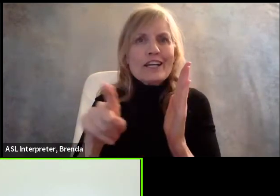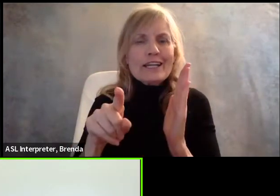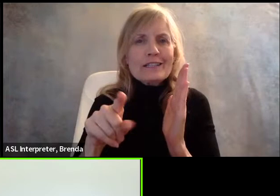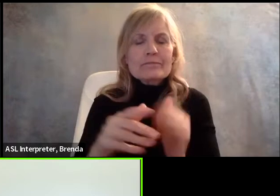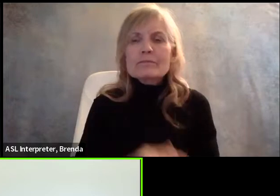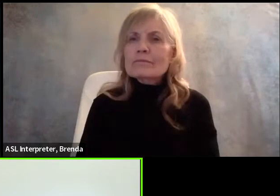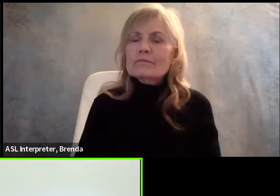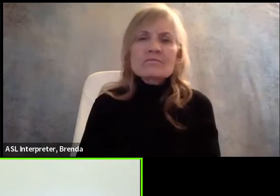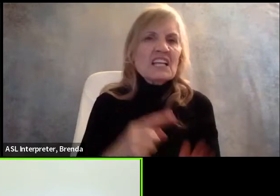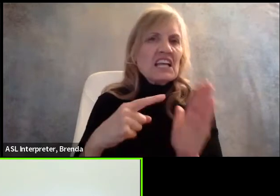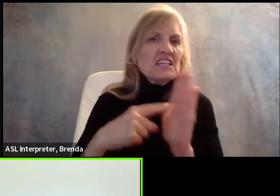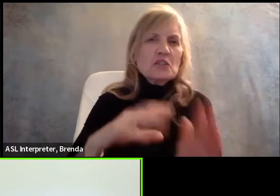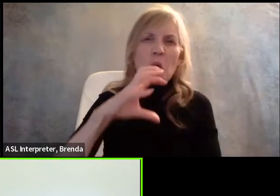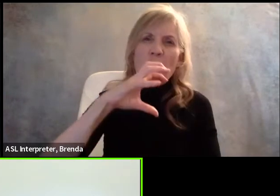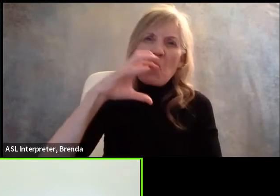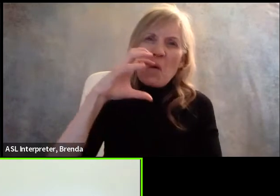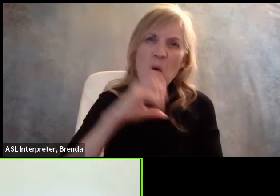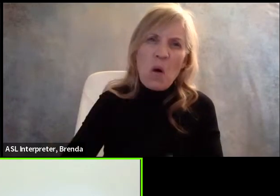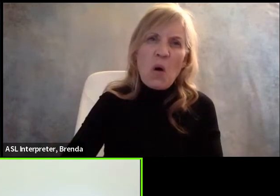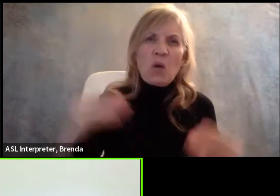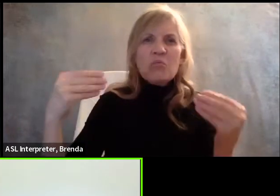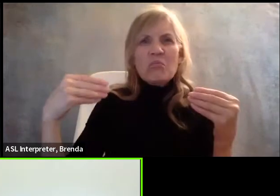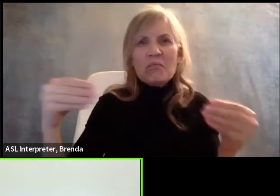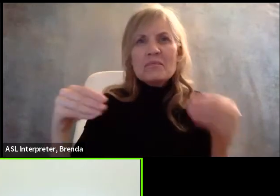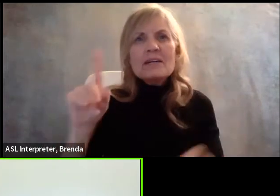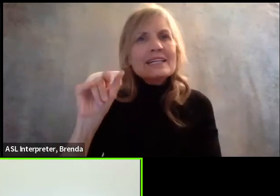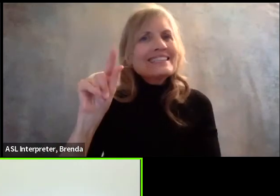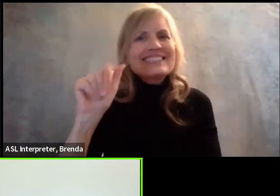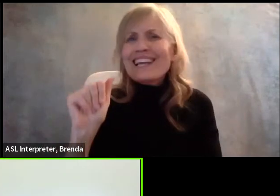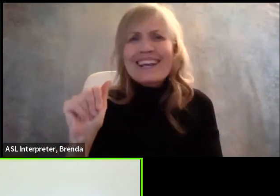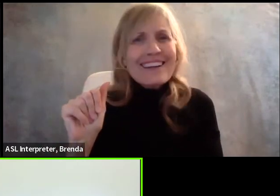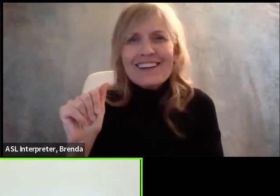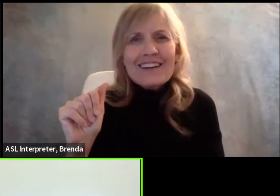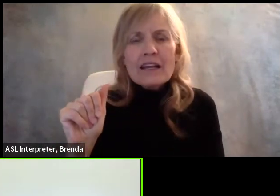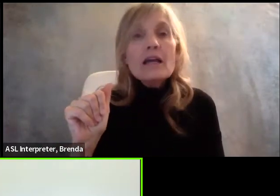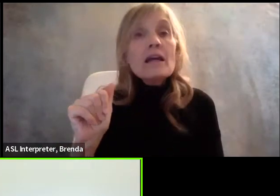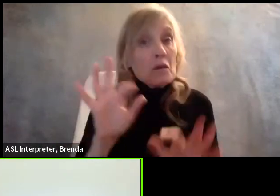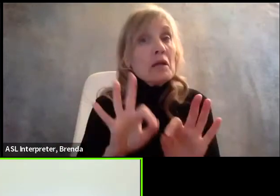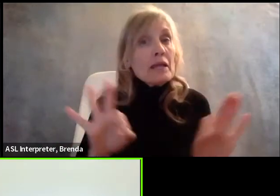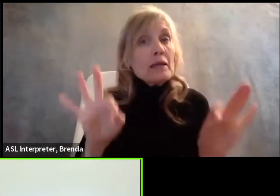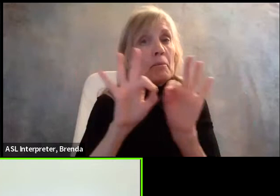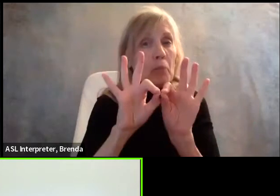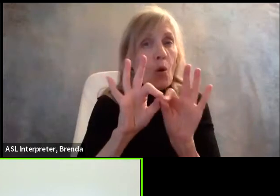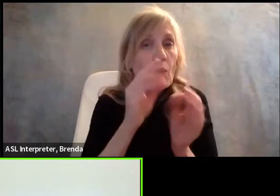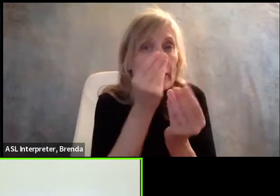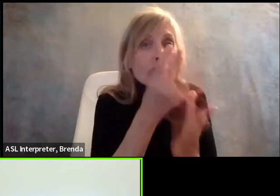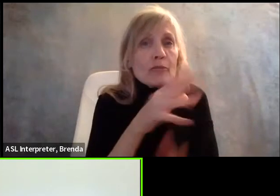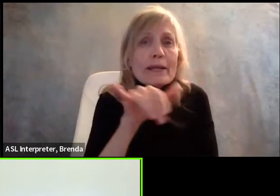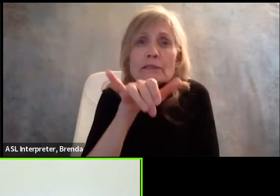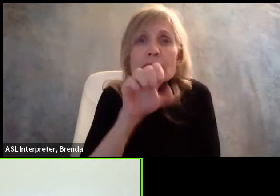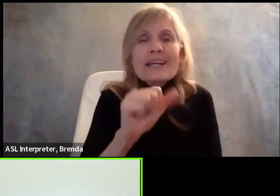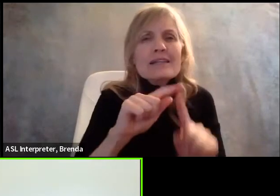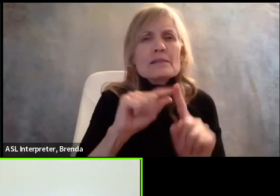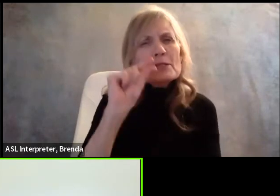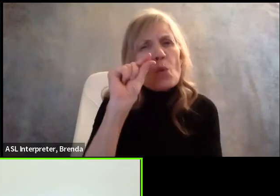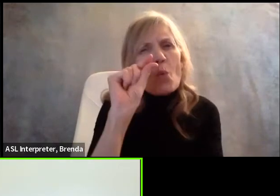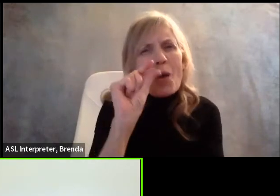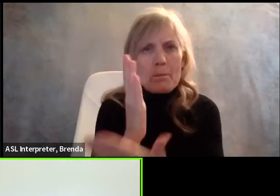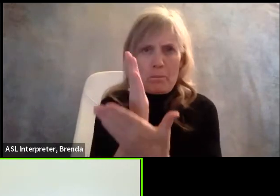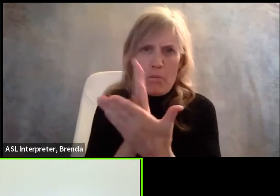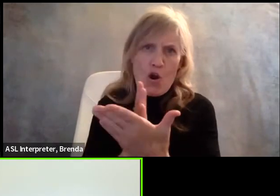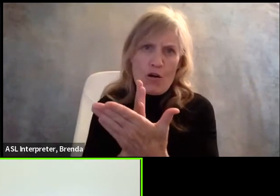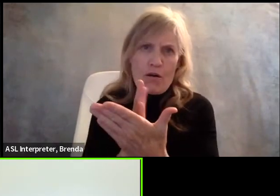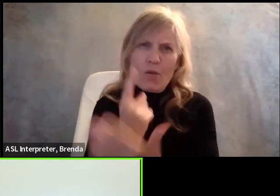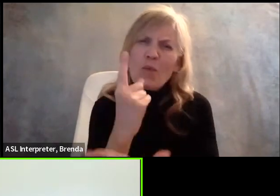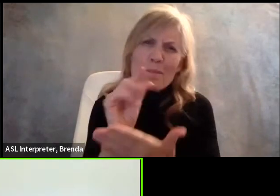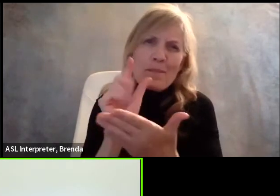data. It is an important piece of information, but it's only one piece of information. As individuals,